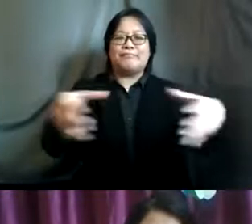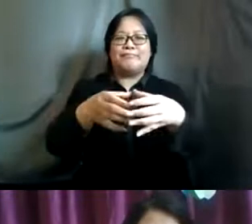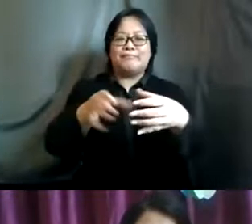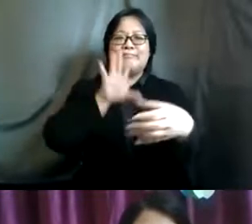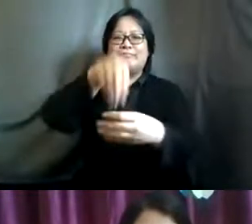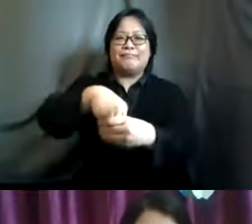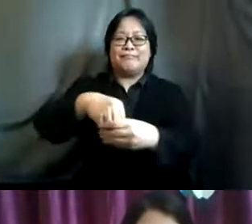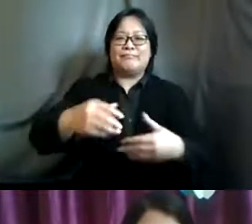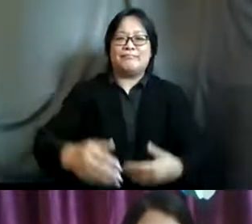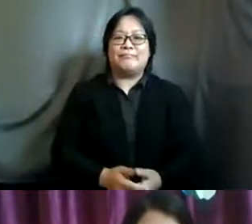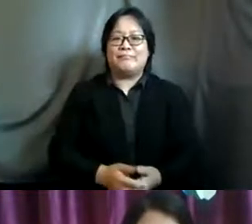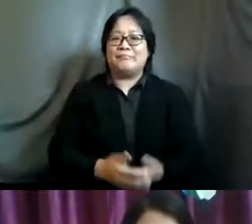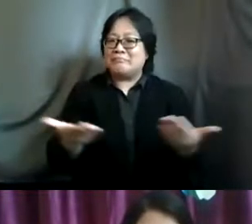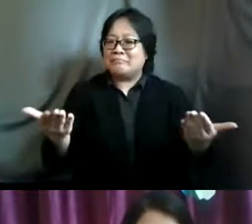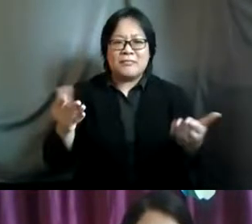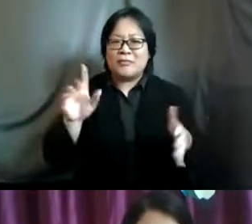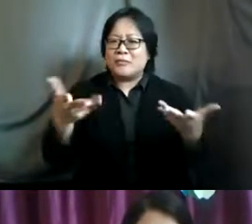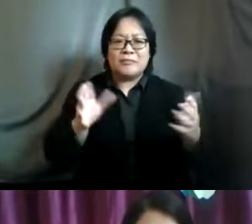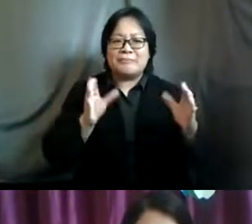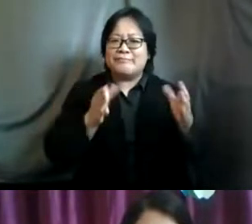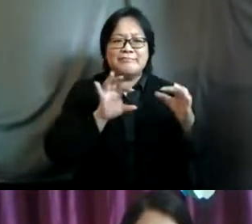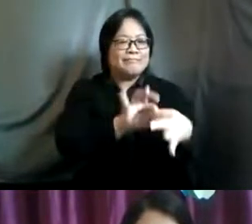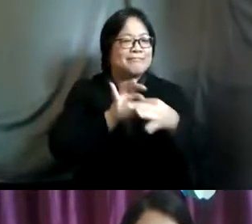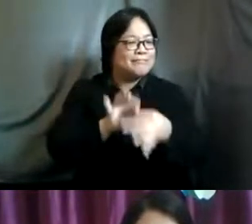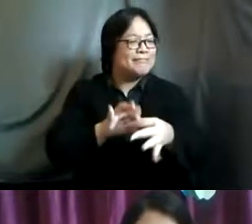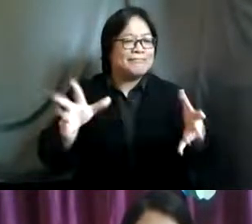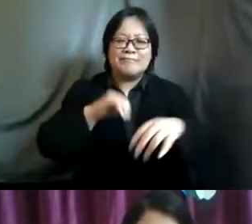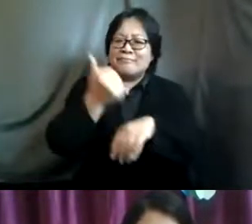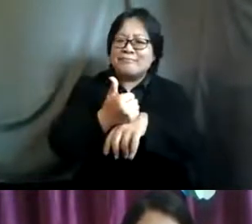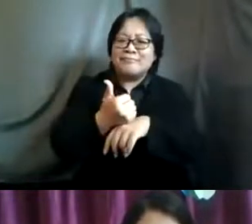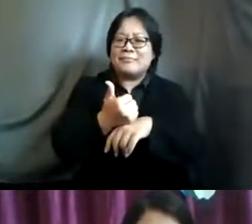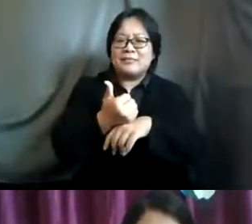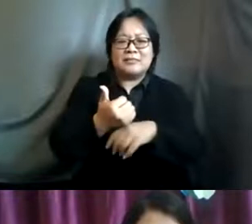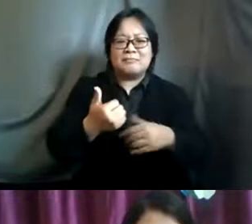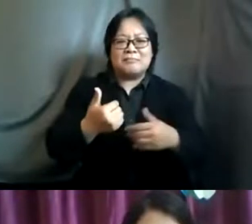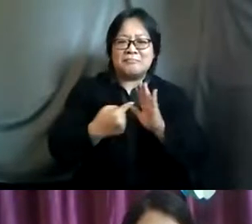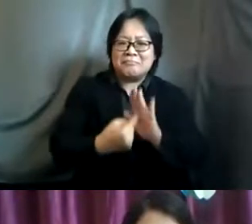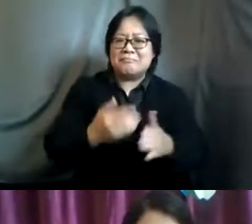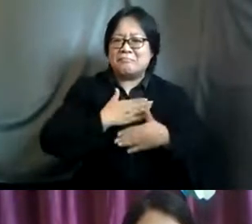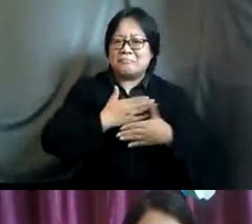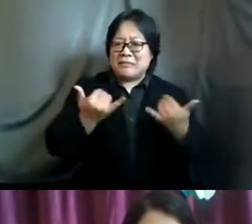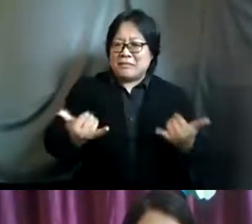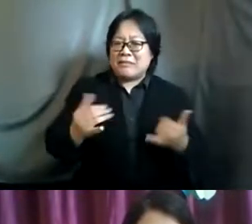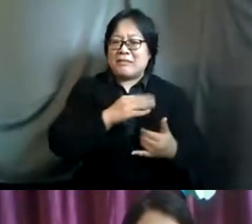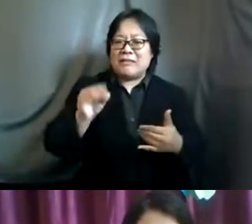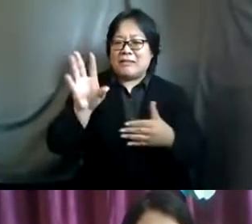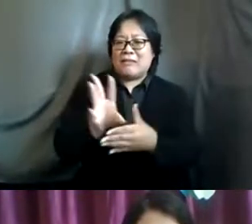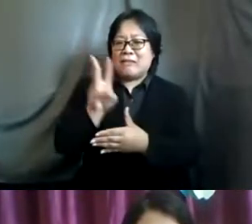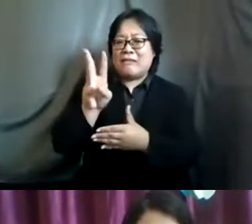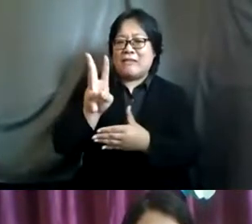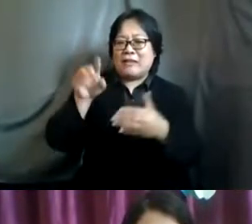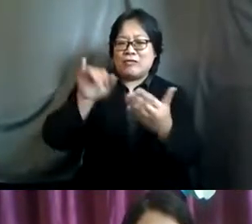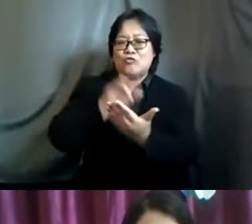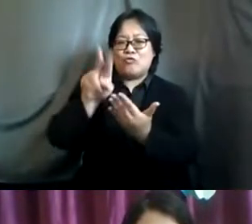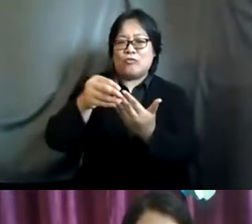commitments is there a way to collaborate on the creation of specific commitments between now and mid-june the submission deadline